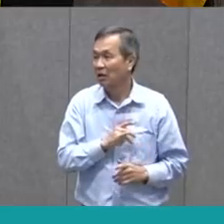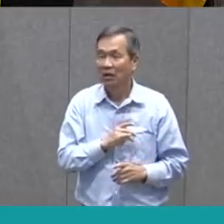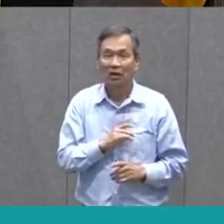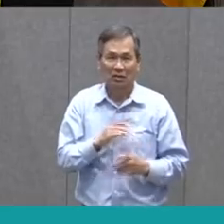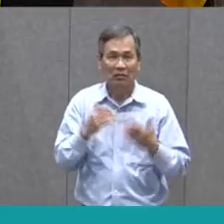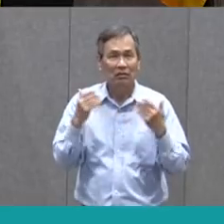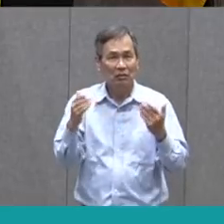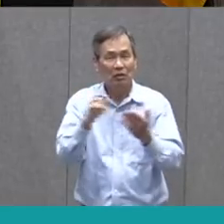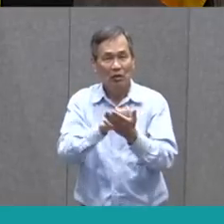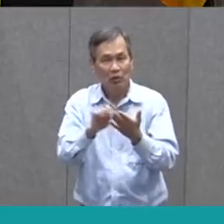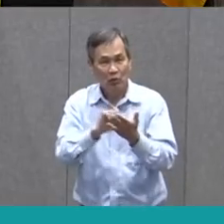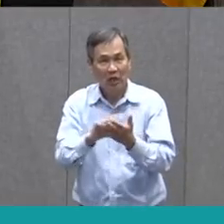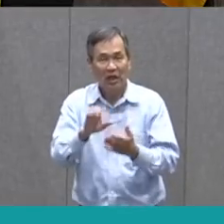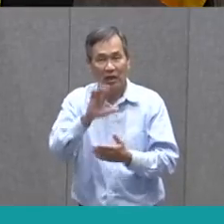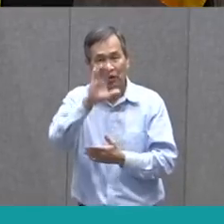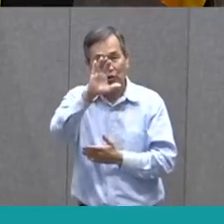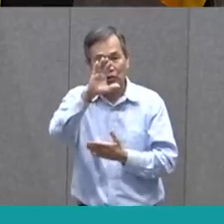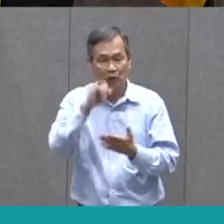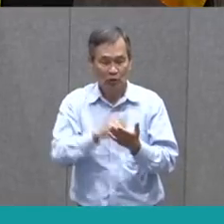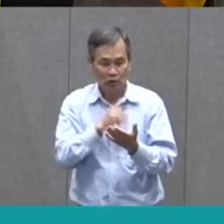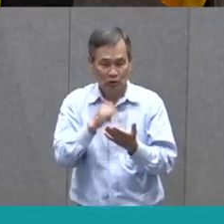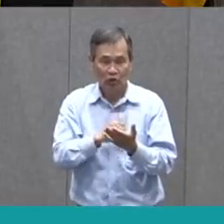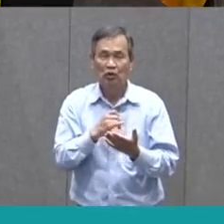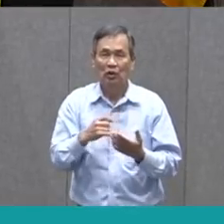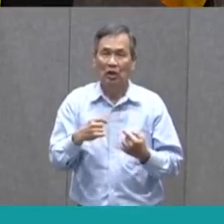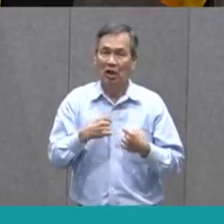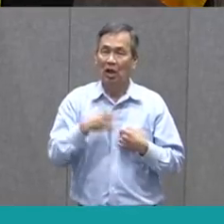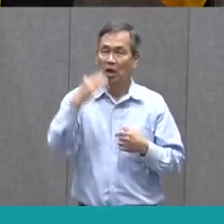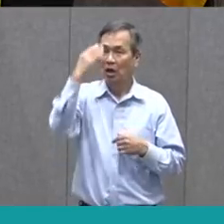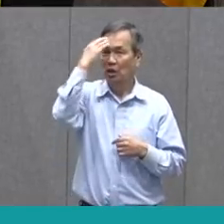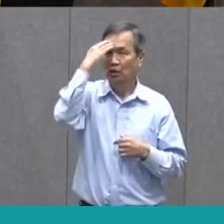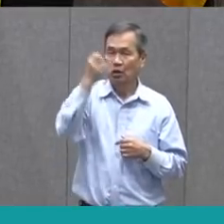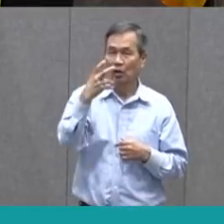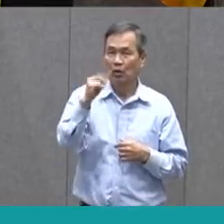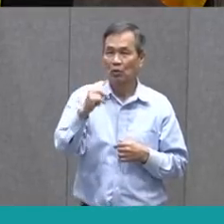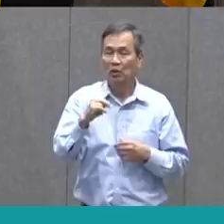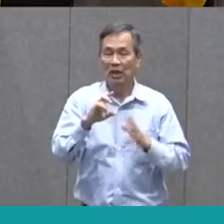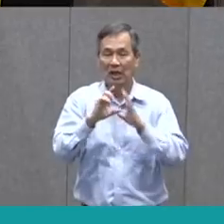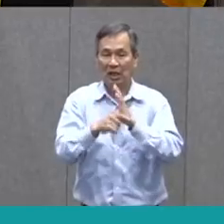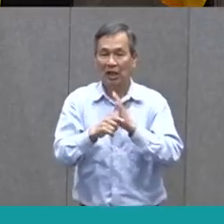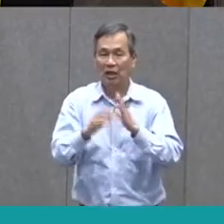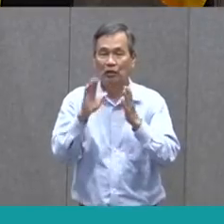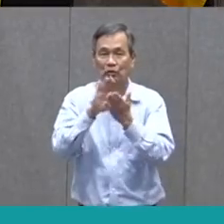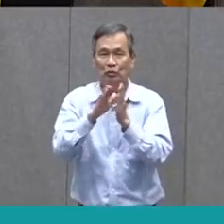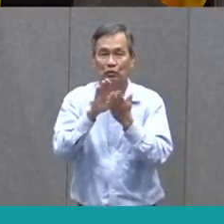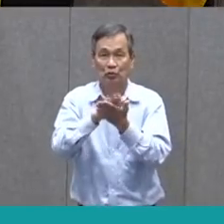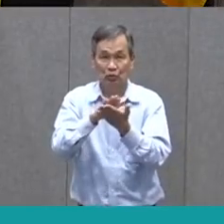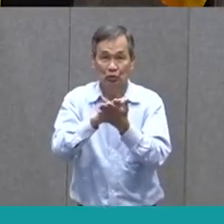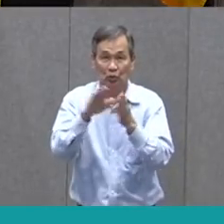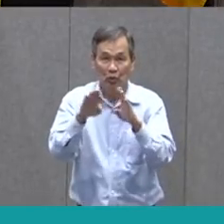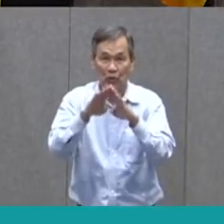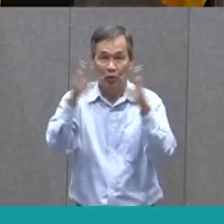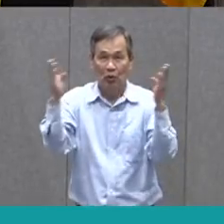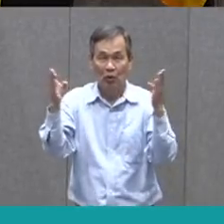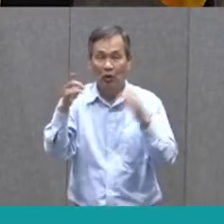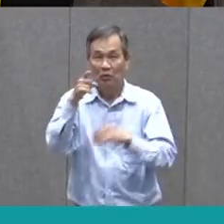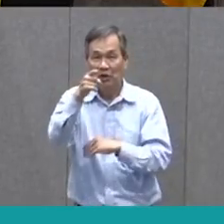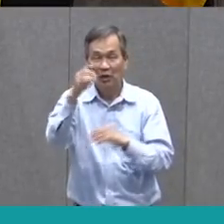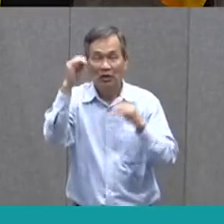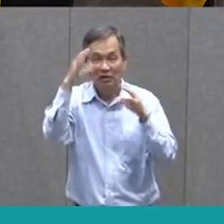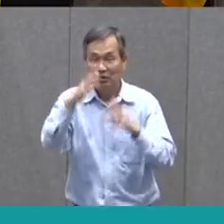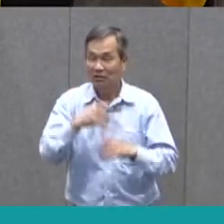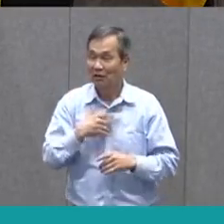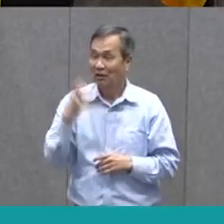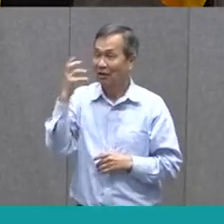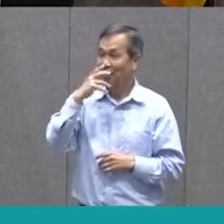write those in your writing journal. I know that when you get back to school, your teachers are going to be very, very happy